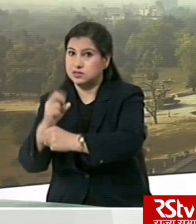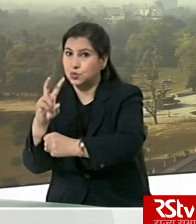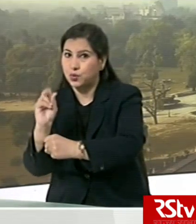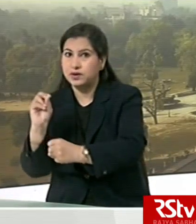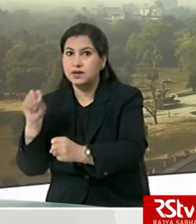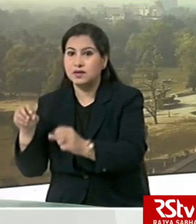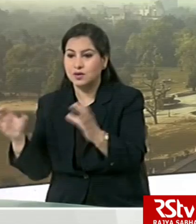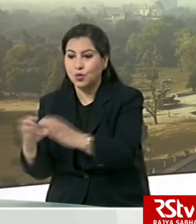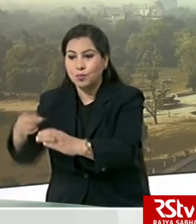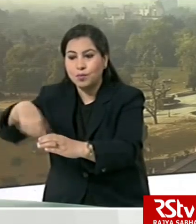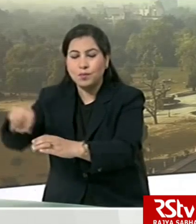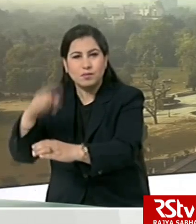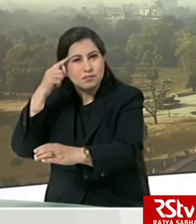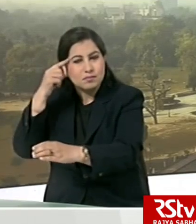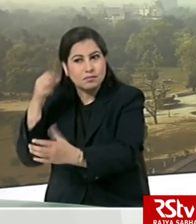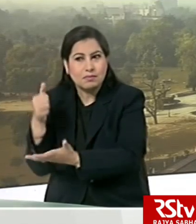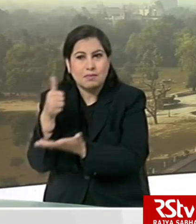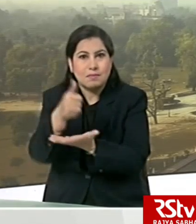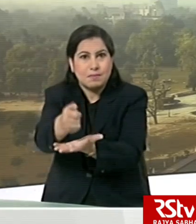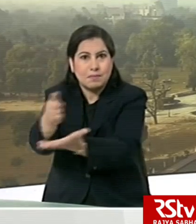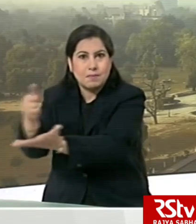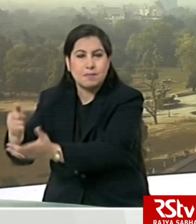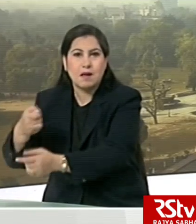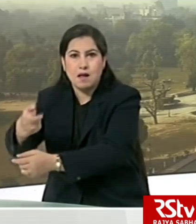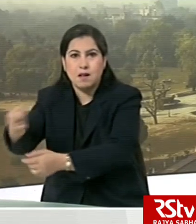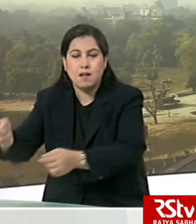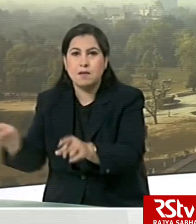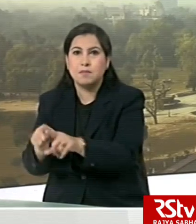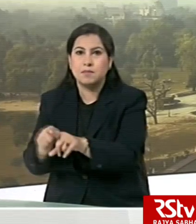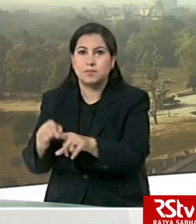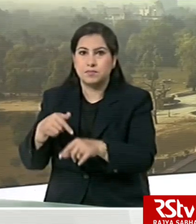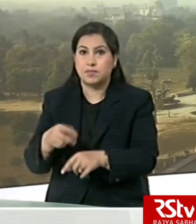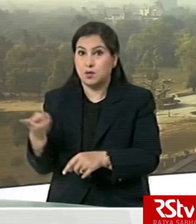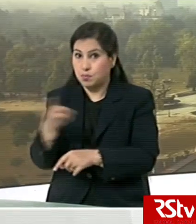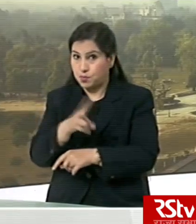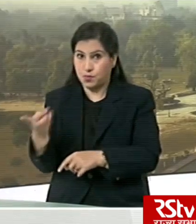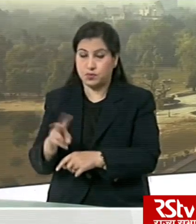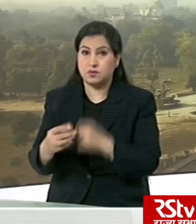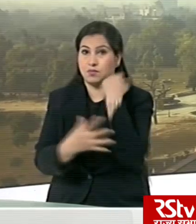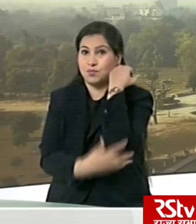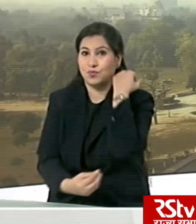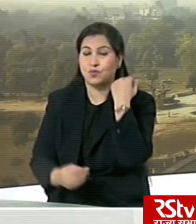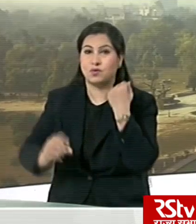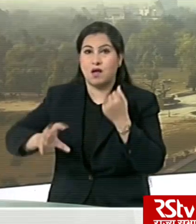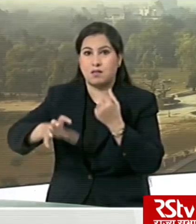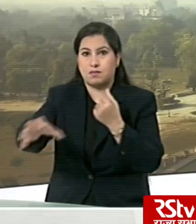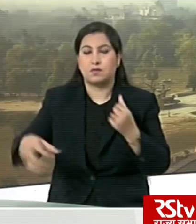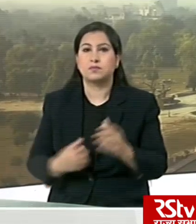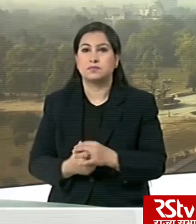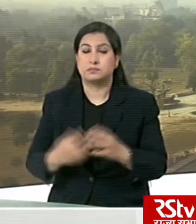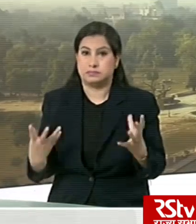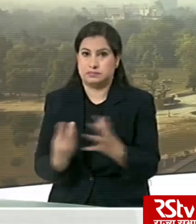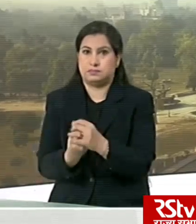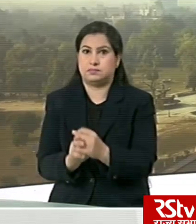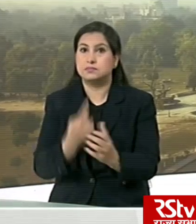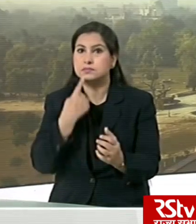Group of Leading Economies to suspend the repayment of the official bilateral credit of the poor countries. In a